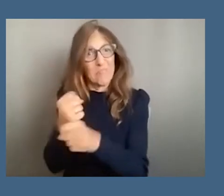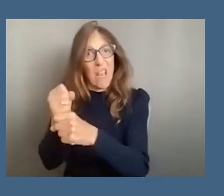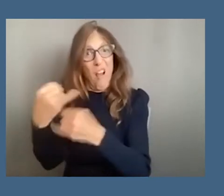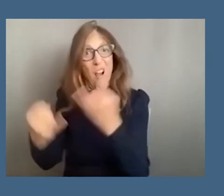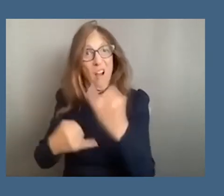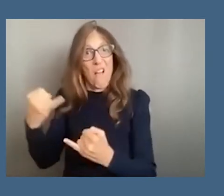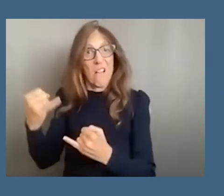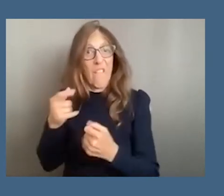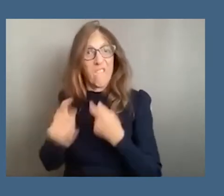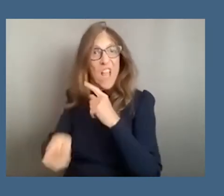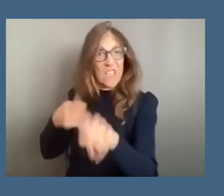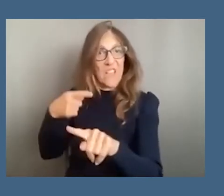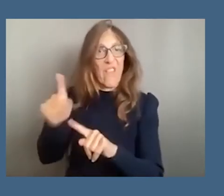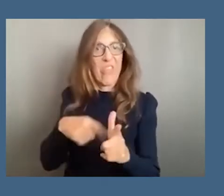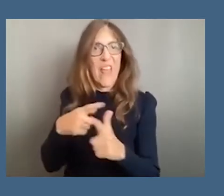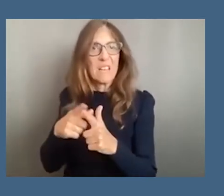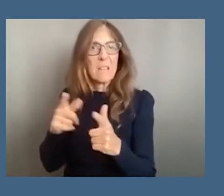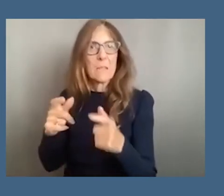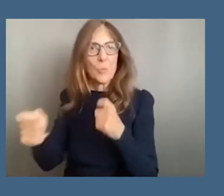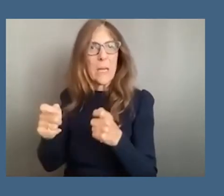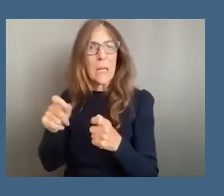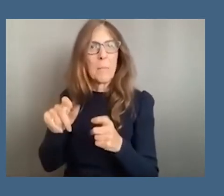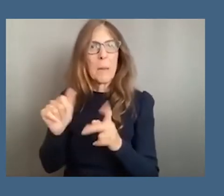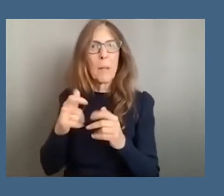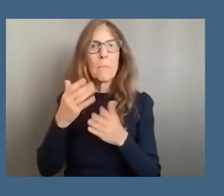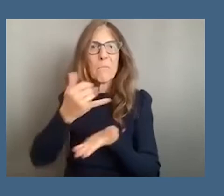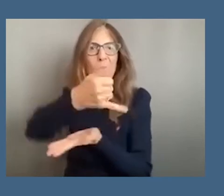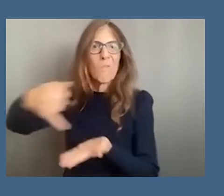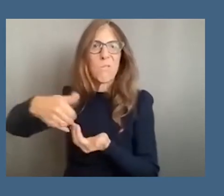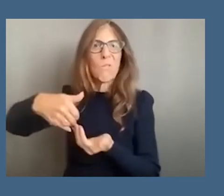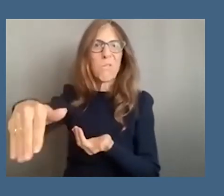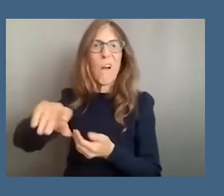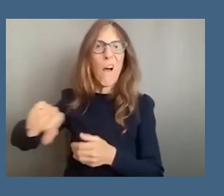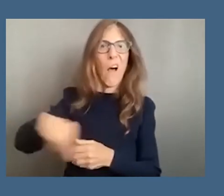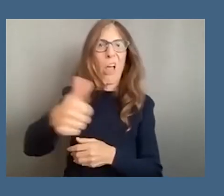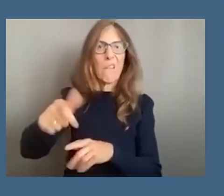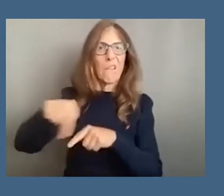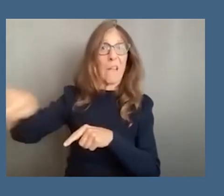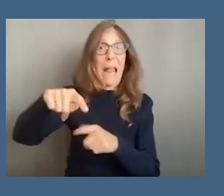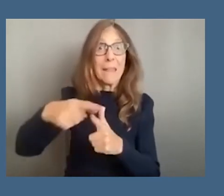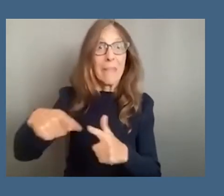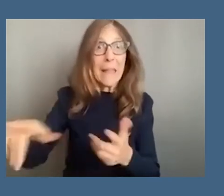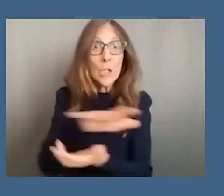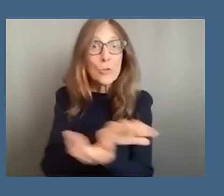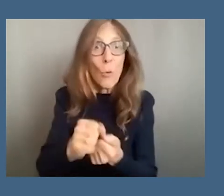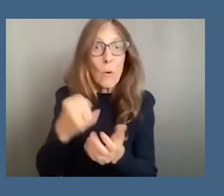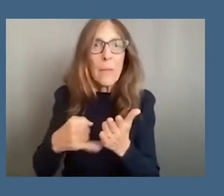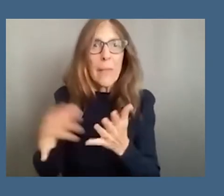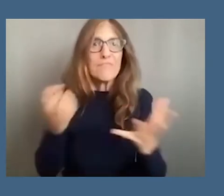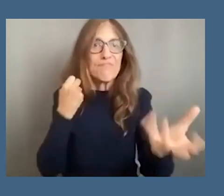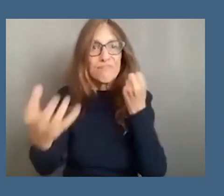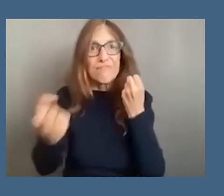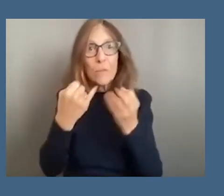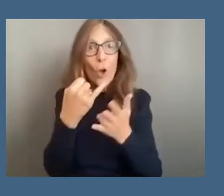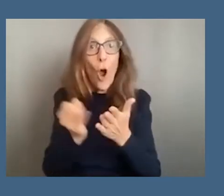stereotyped people and treated them as the other and also the fact that they destroyed art and removed artwork from people and tried to